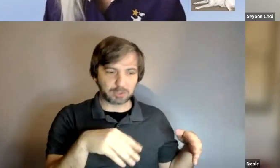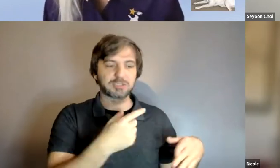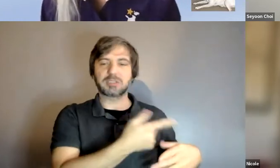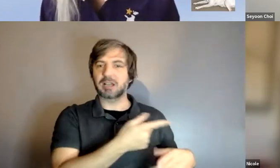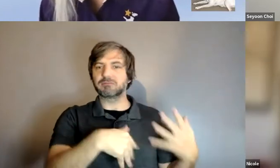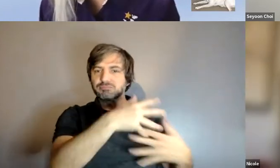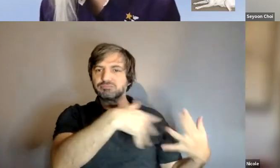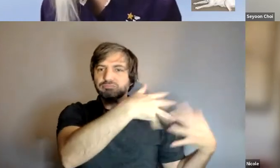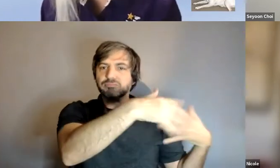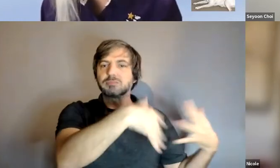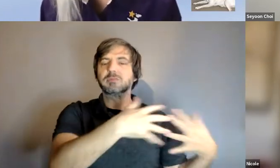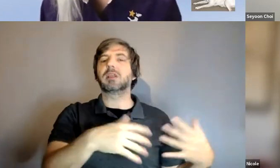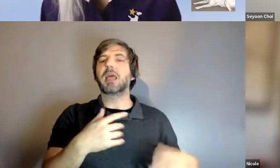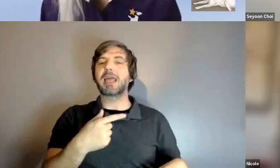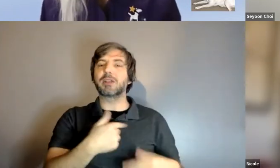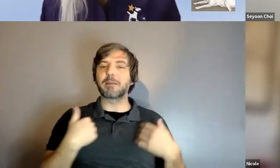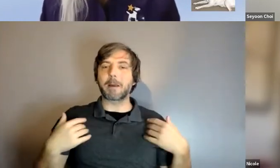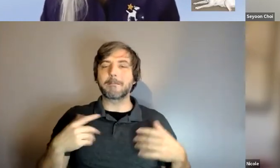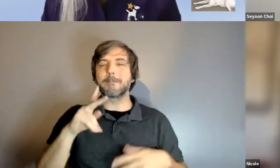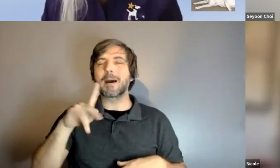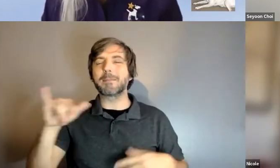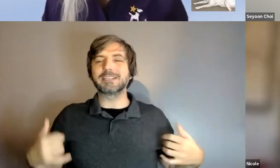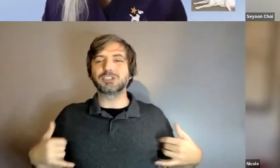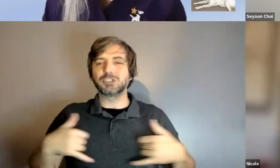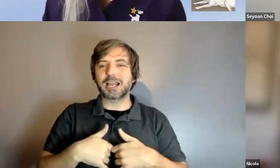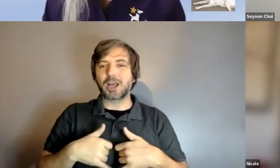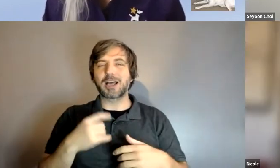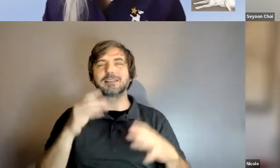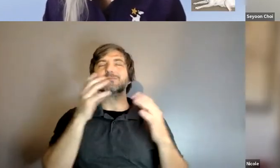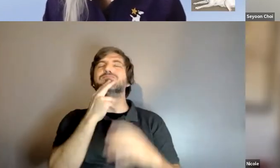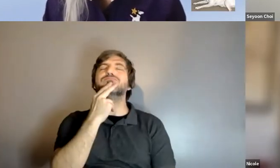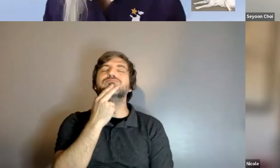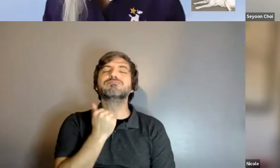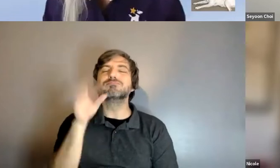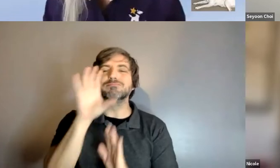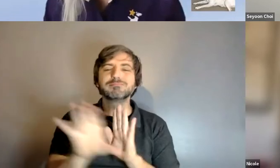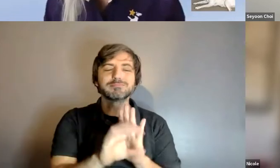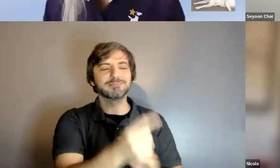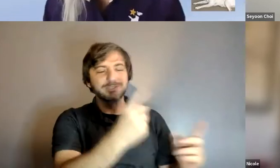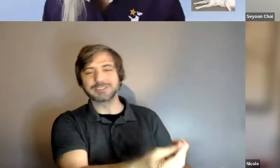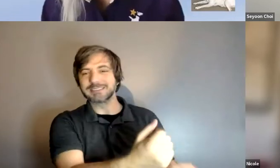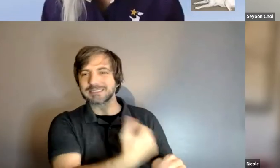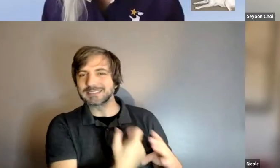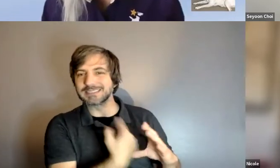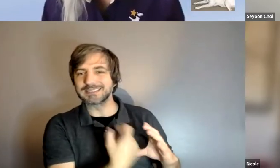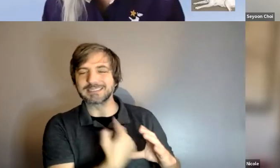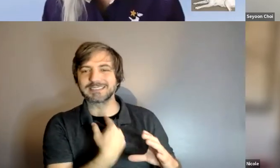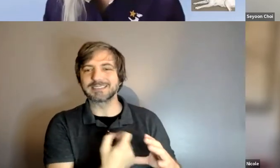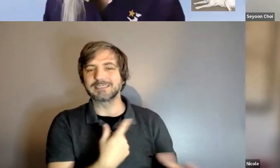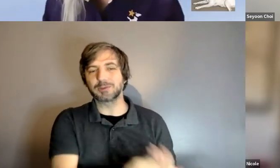adorable pictures that she she got for me um which is just quite incredible um she took him to schools um